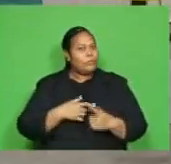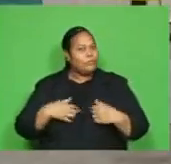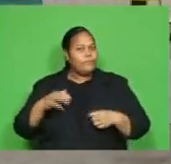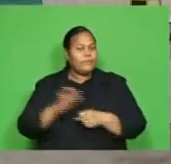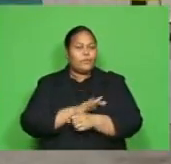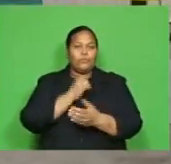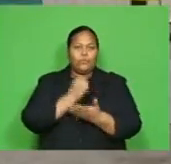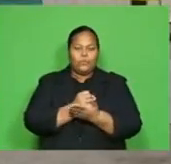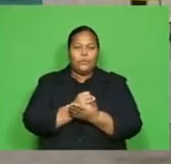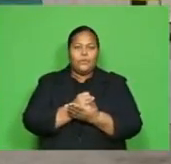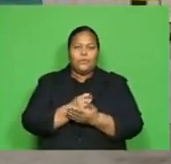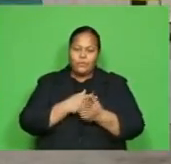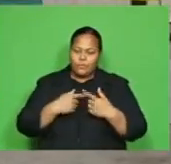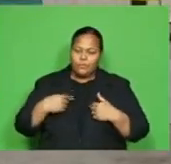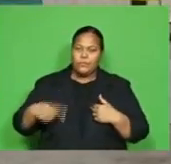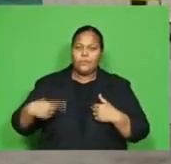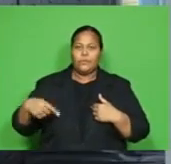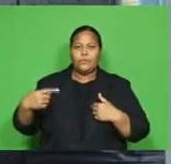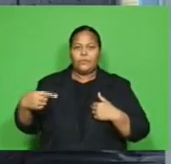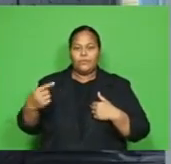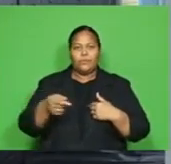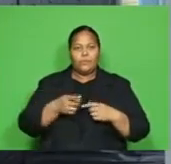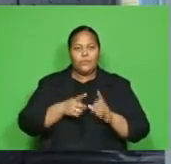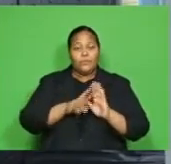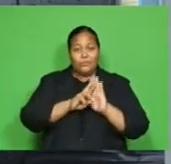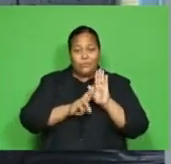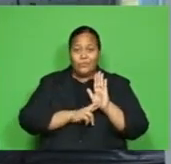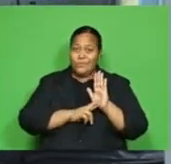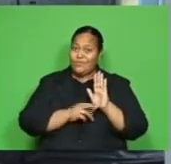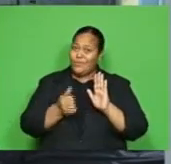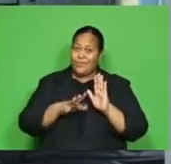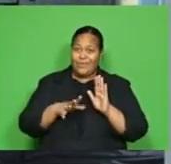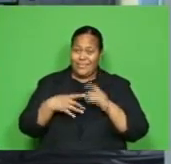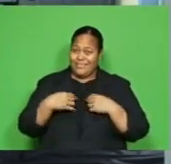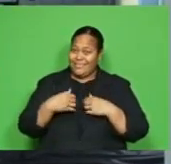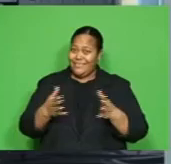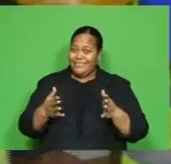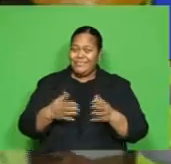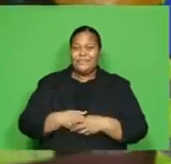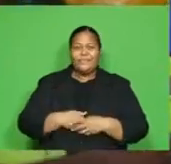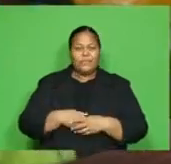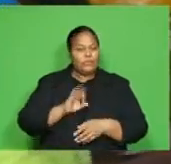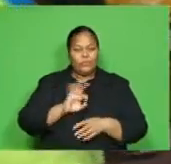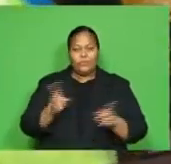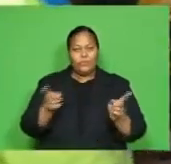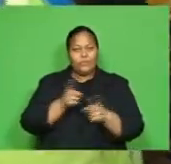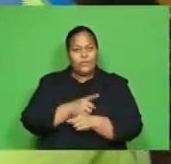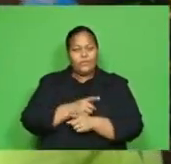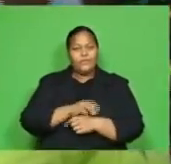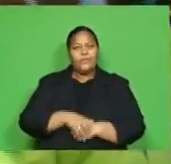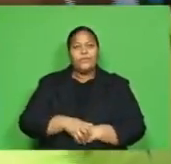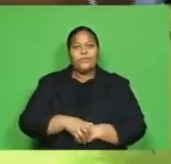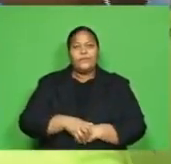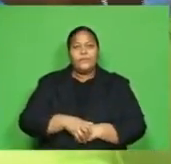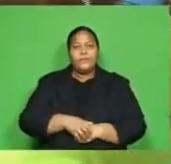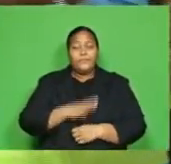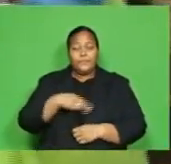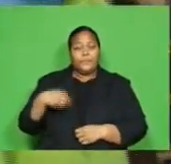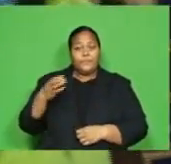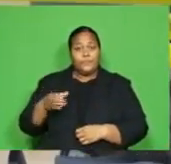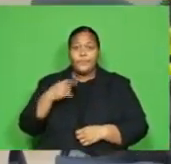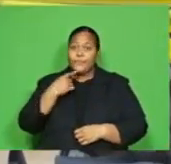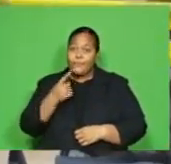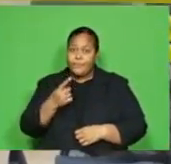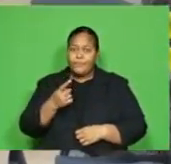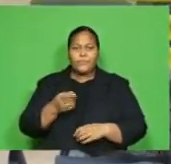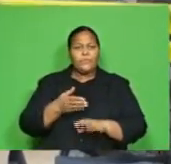that we continue with all those guidelines that we have in place. And that doesn't change. The minister says over 100 Fijians